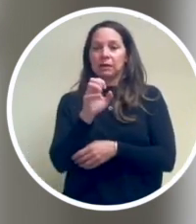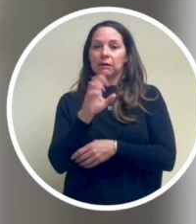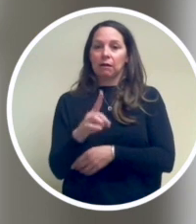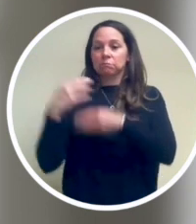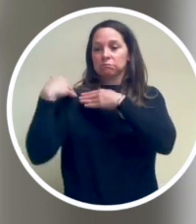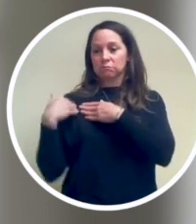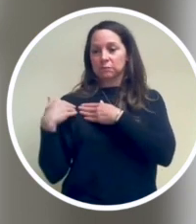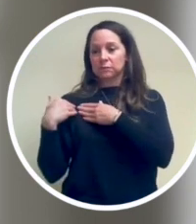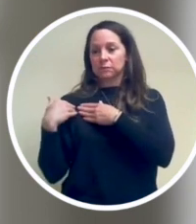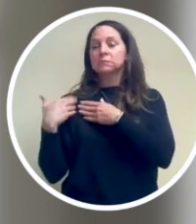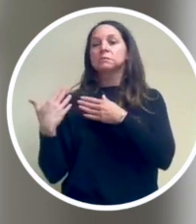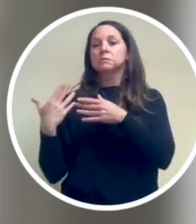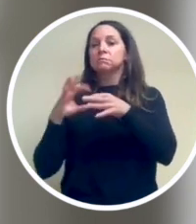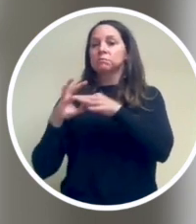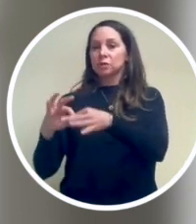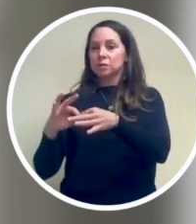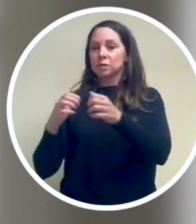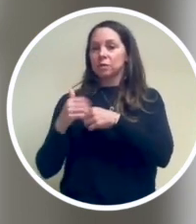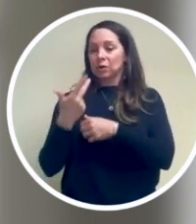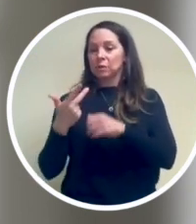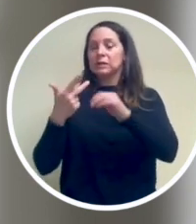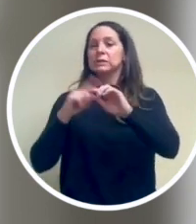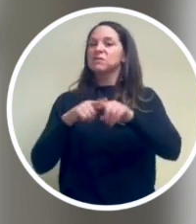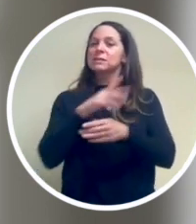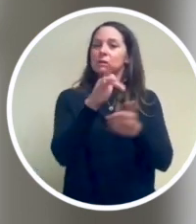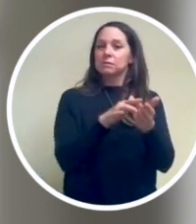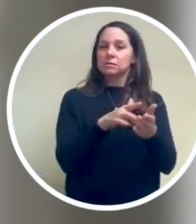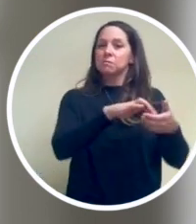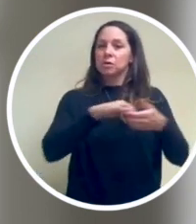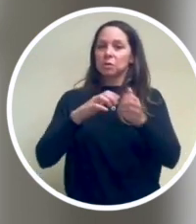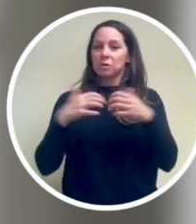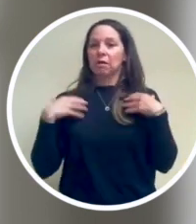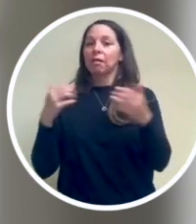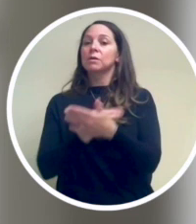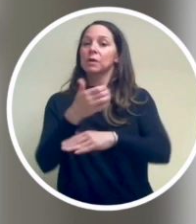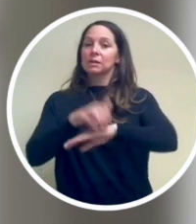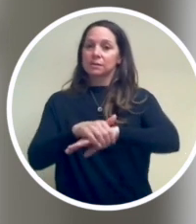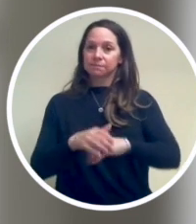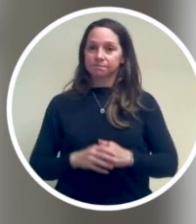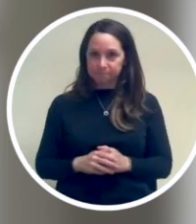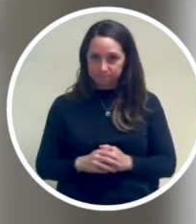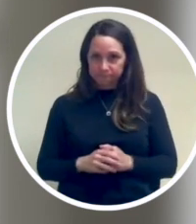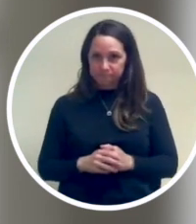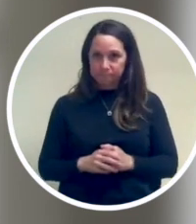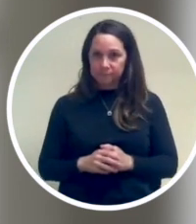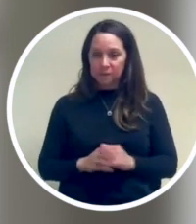organization for patients at our three community health centers and Caring Health in partnership with Health New England.